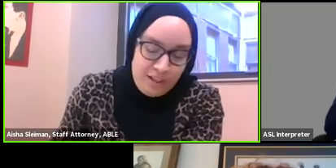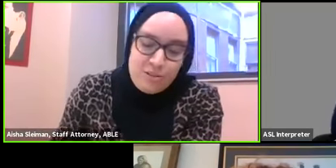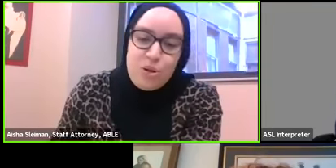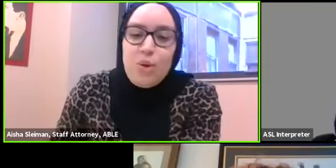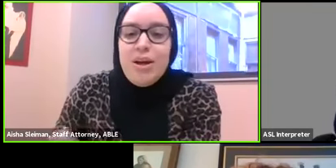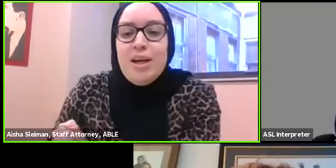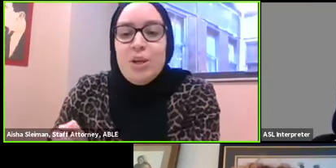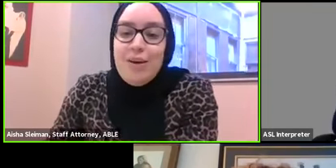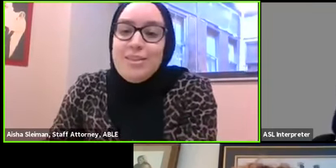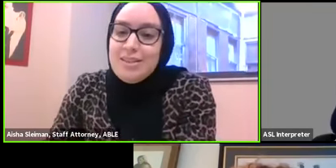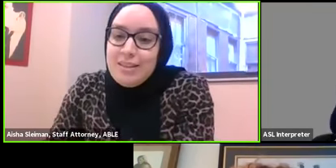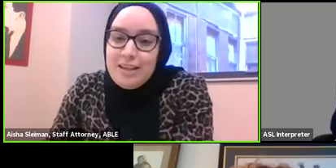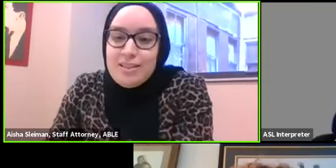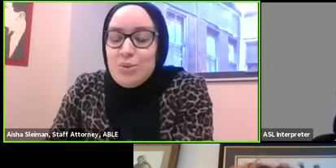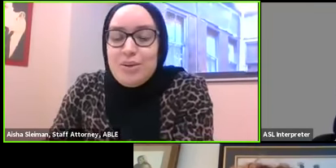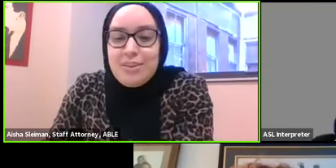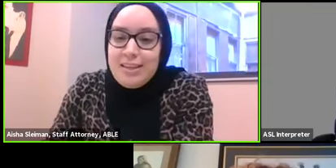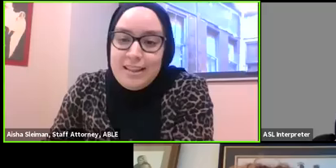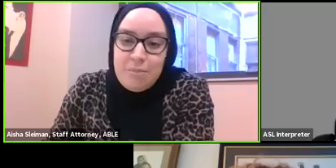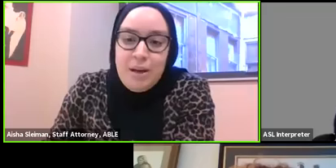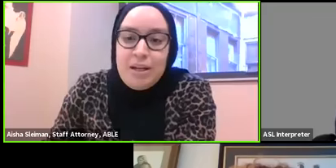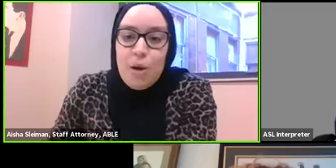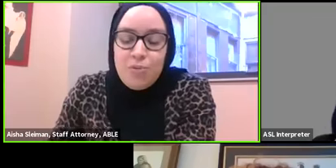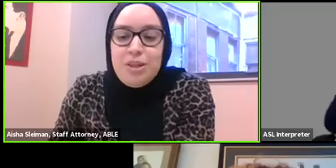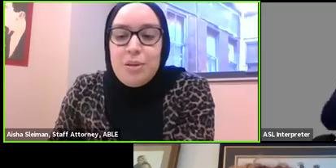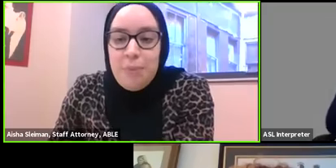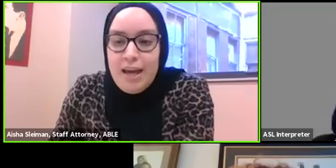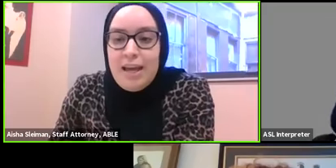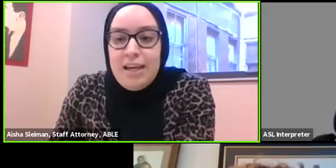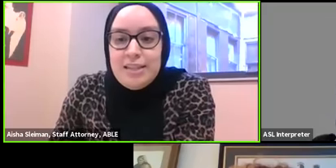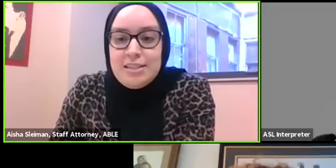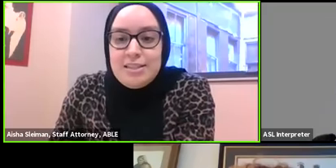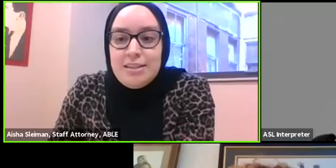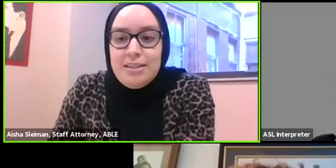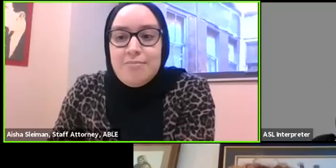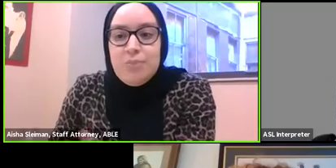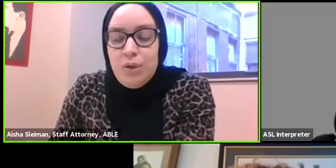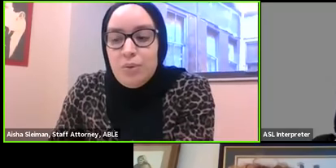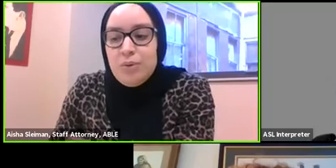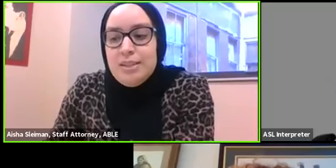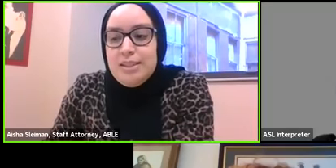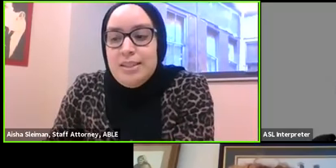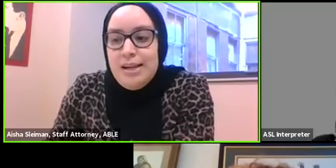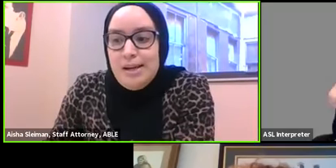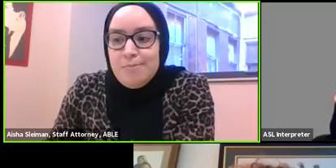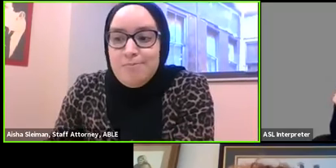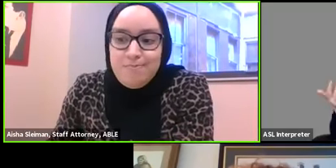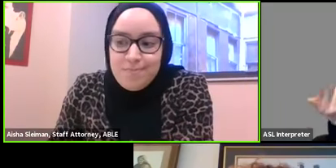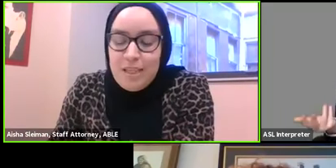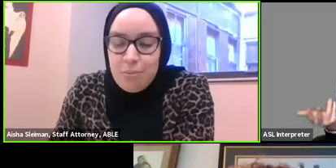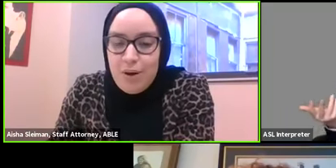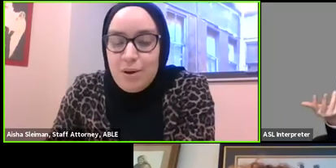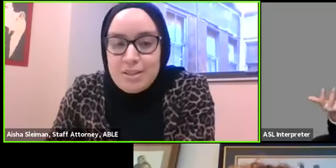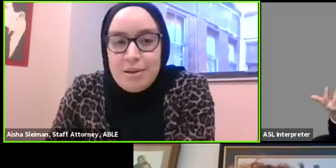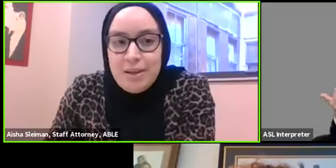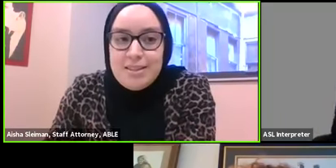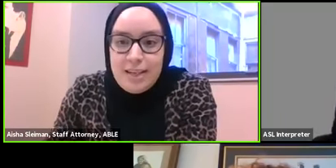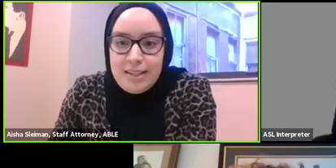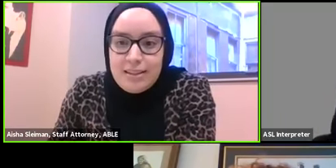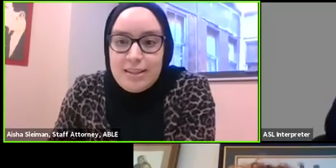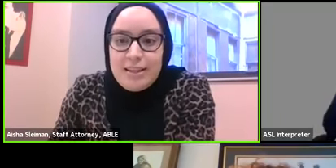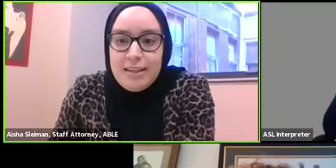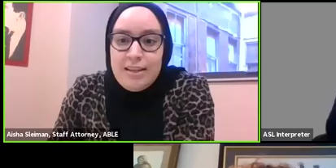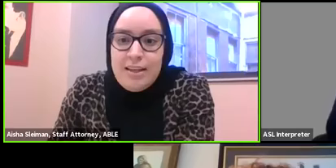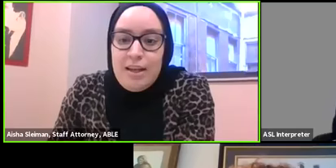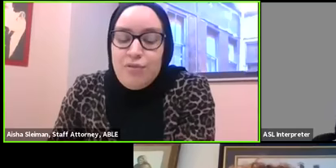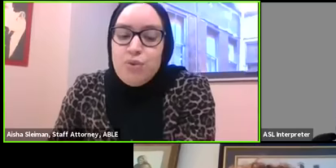may 30th so until then to sort of get the money hopefully pay and you know um keep your housing but